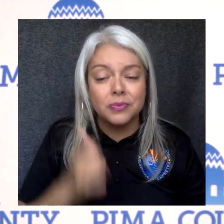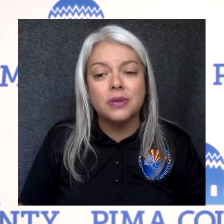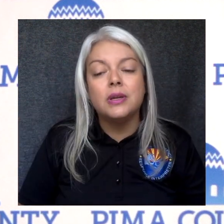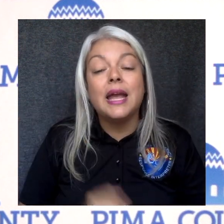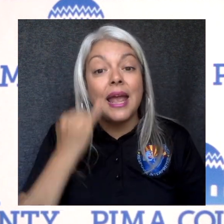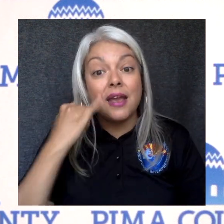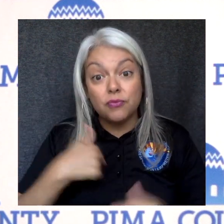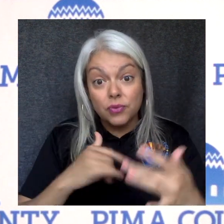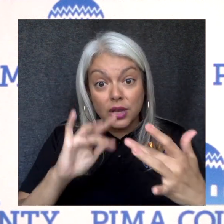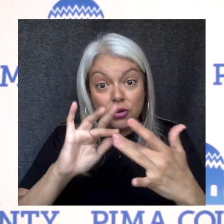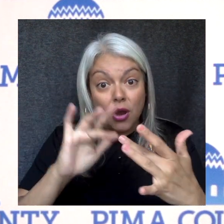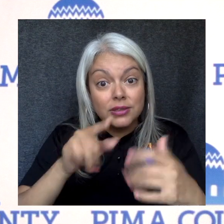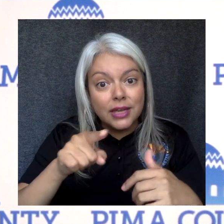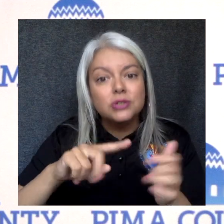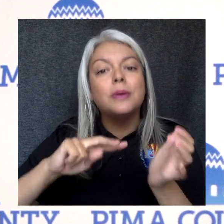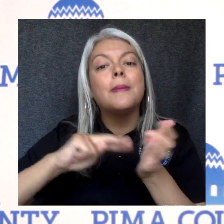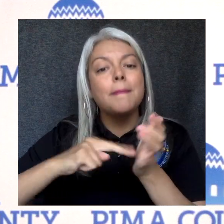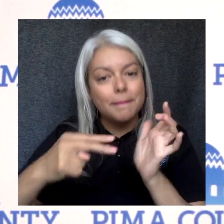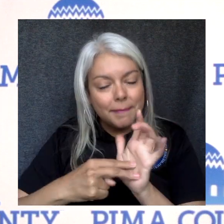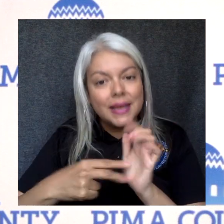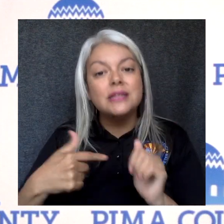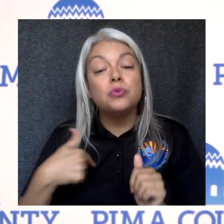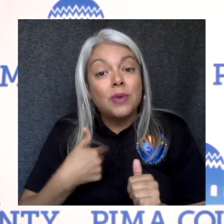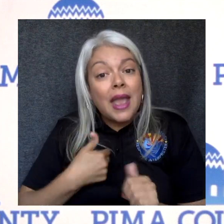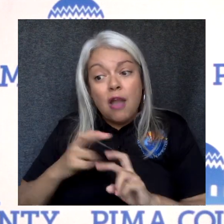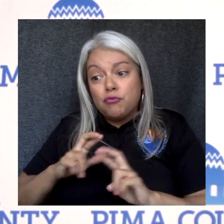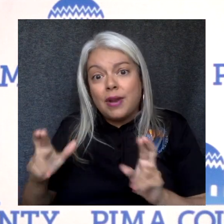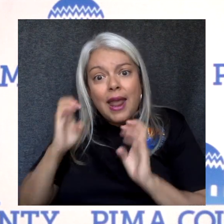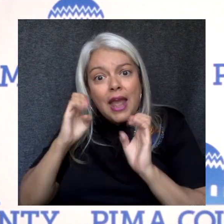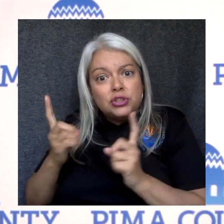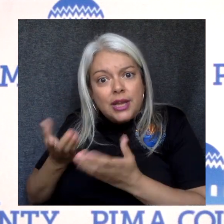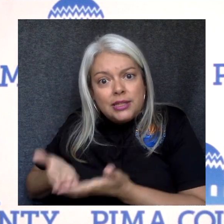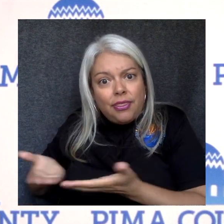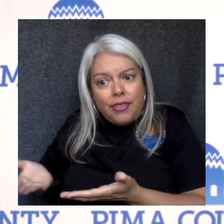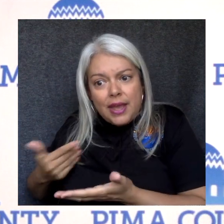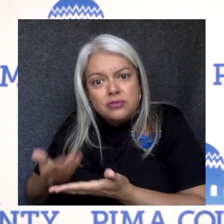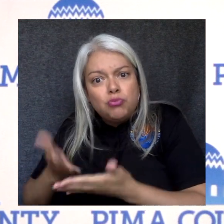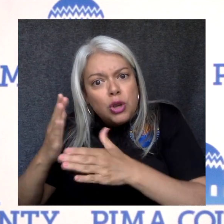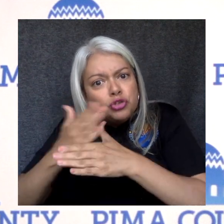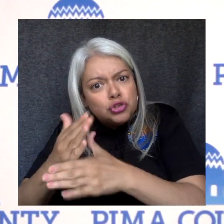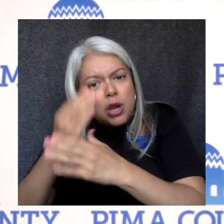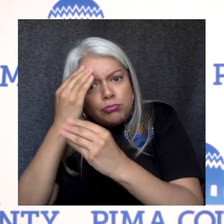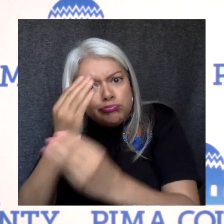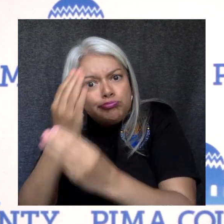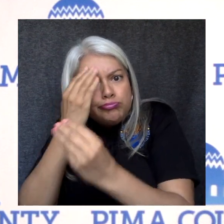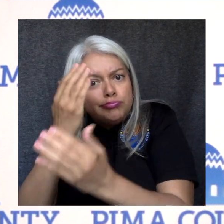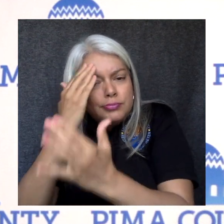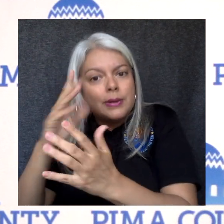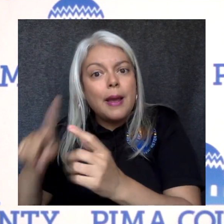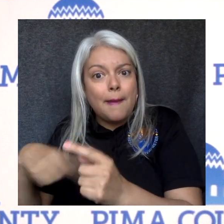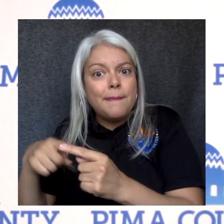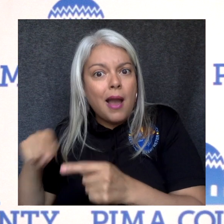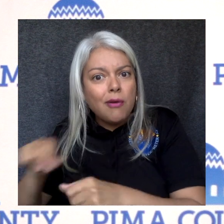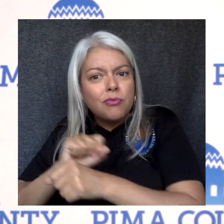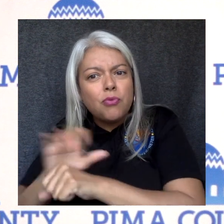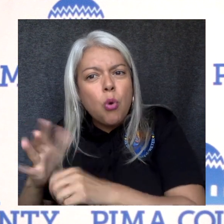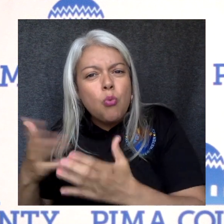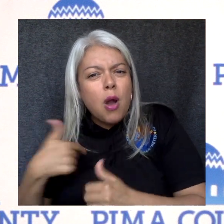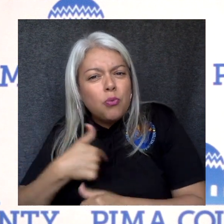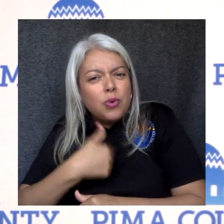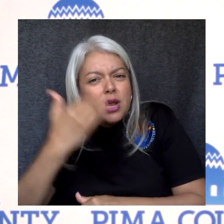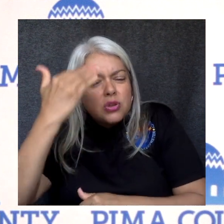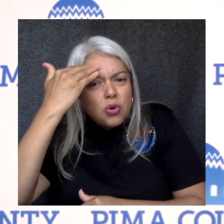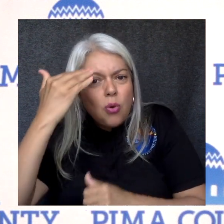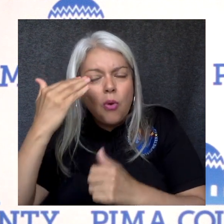contact you, it means we have educational materials for you. We want to share with you information we know about